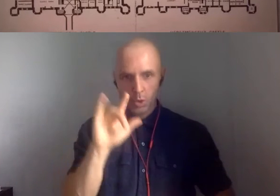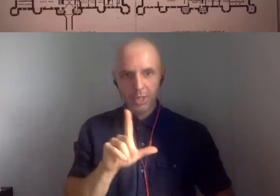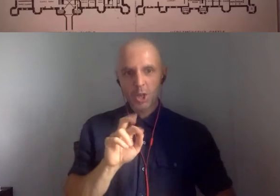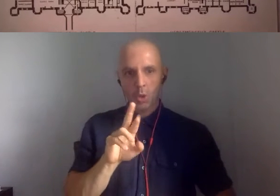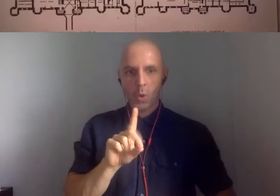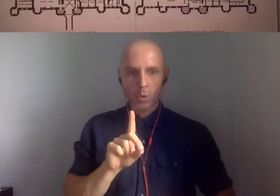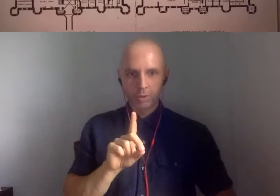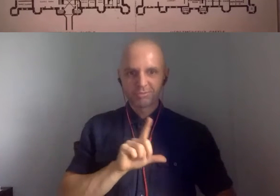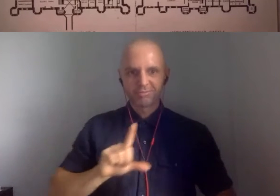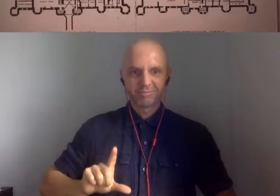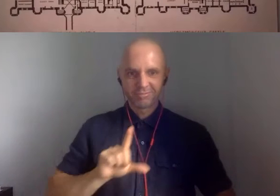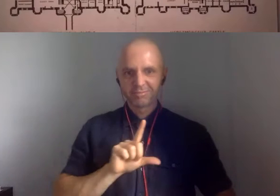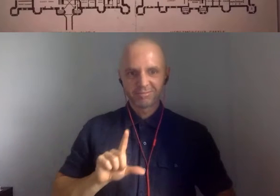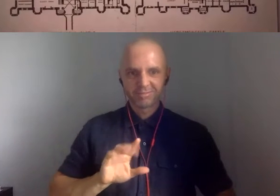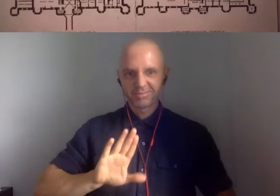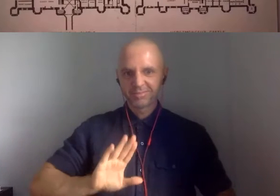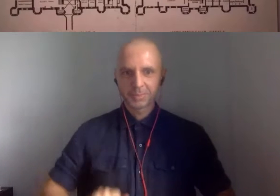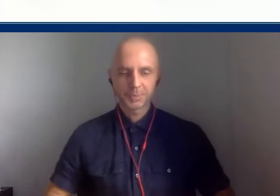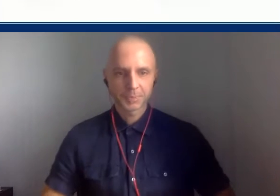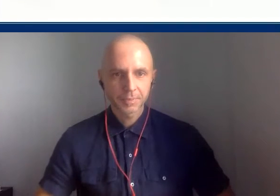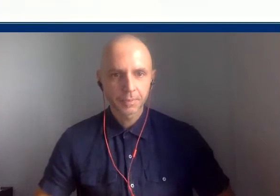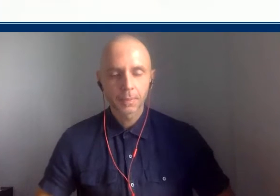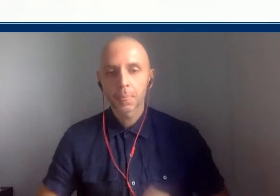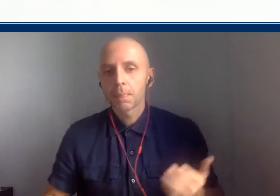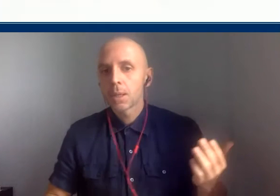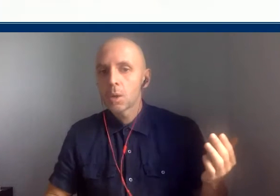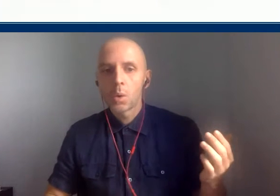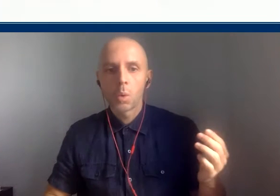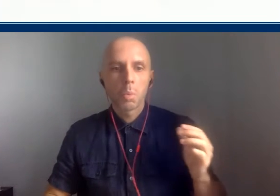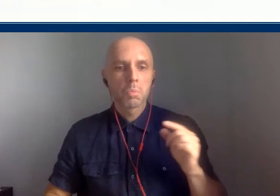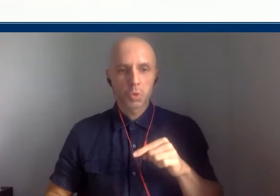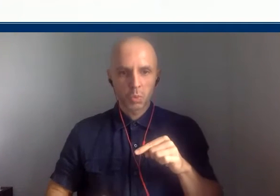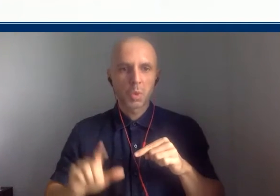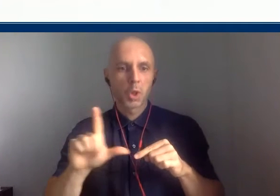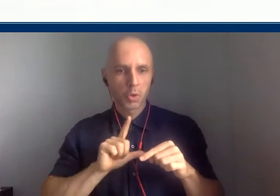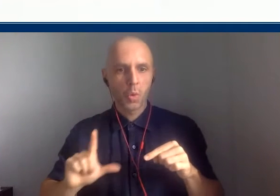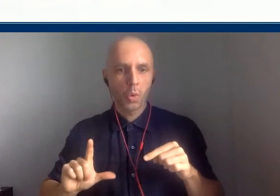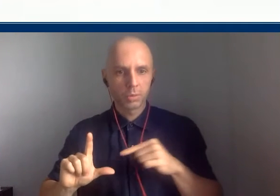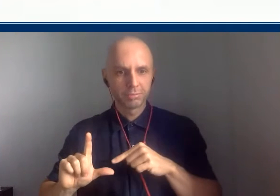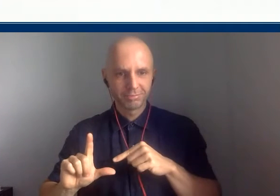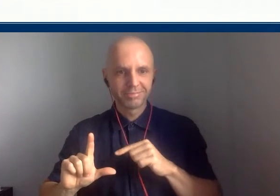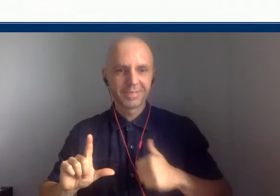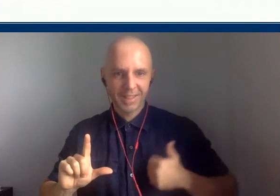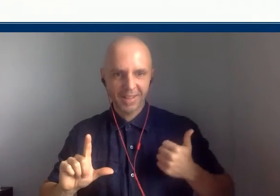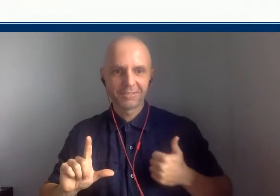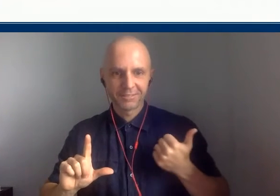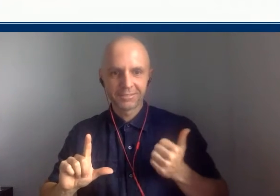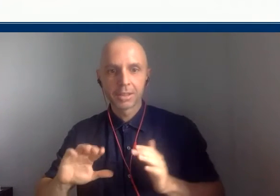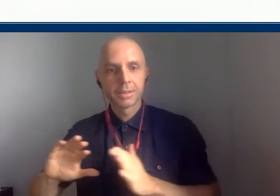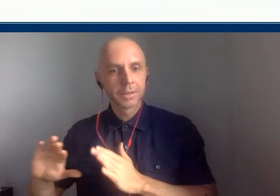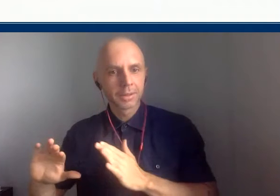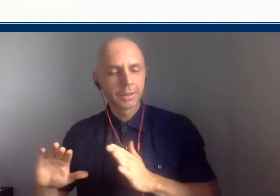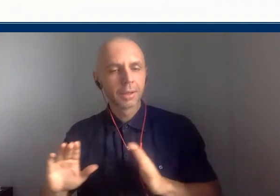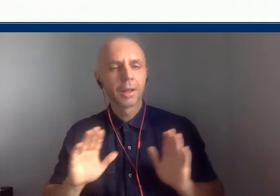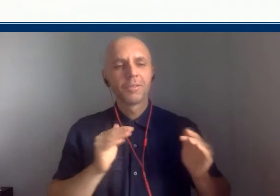However, what about ordinary people? What about the vast majority of the population who were peasants or